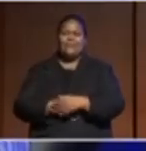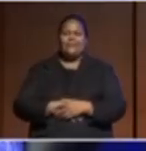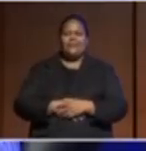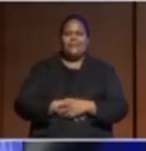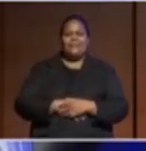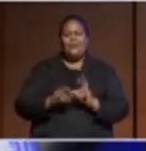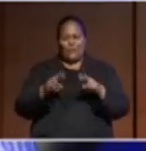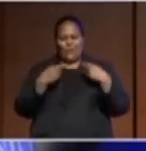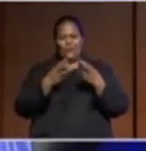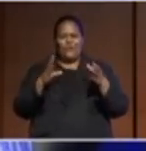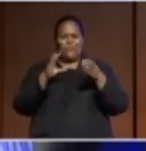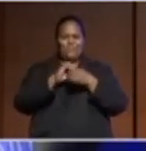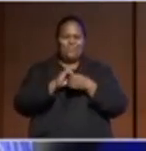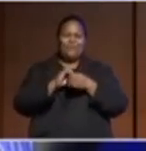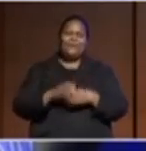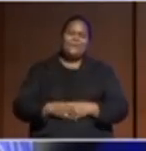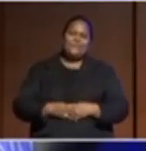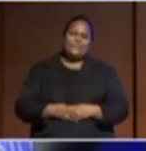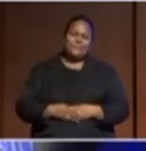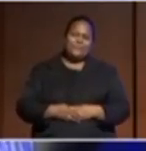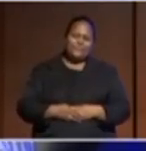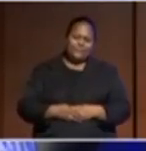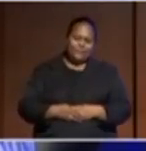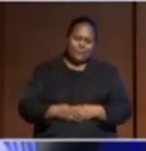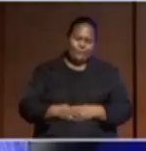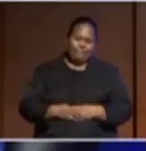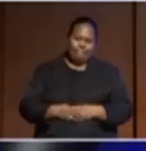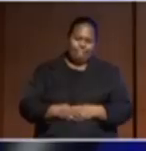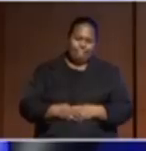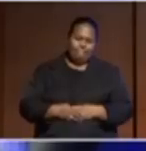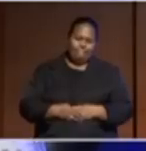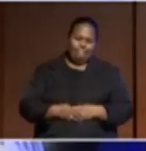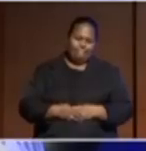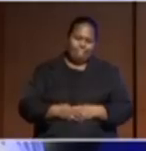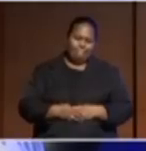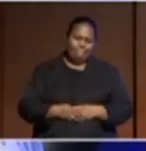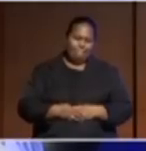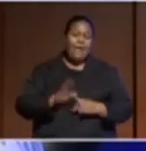relationship and of the region. The last thing I want to say,